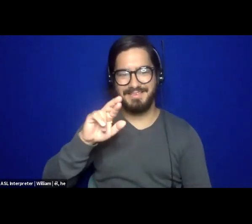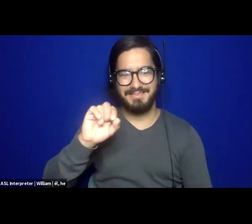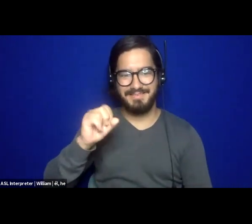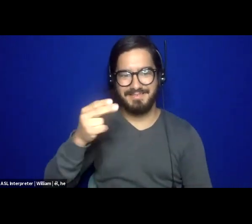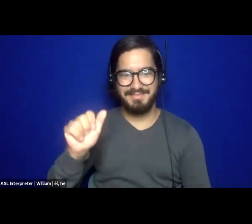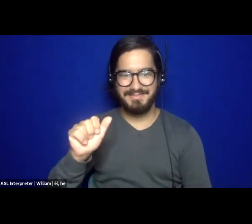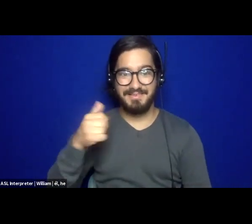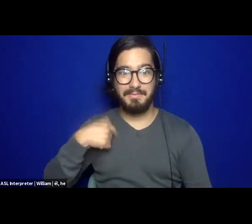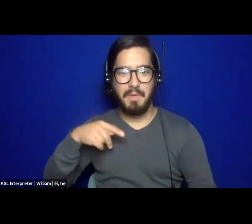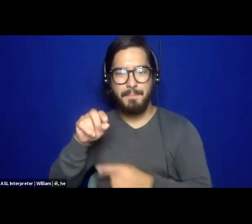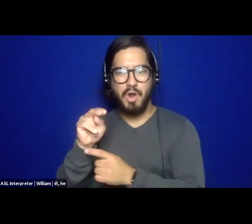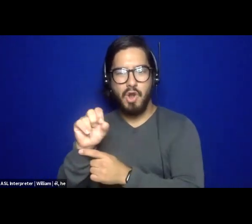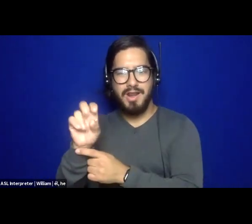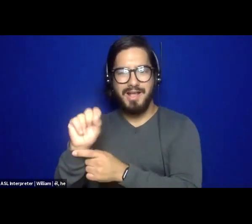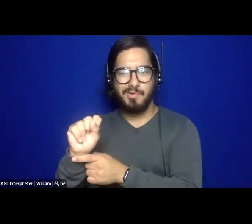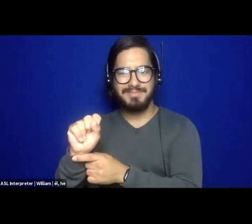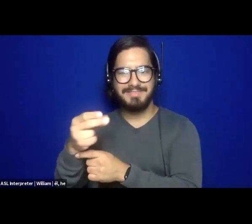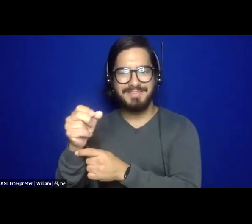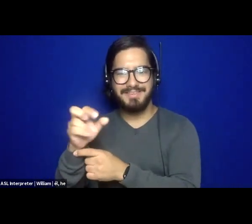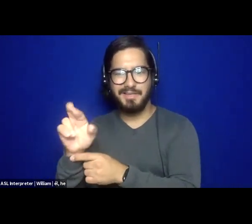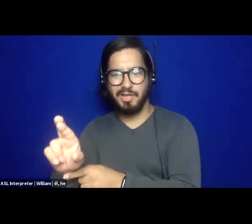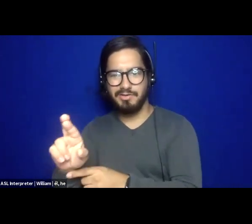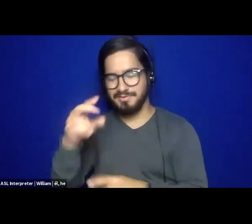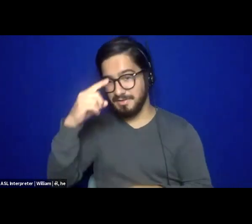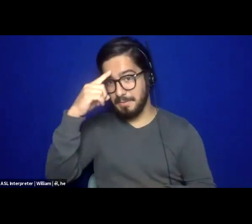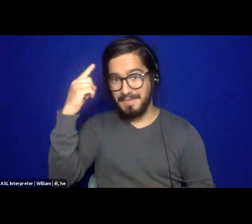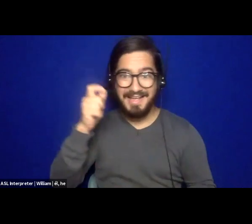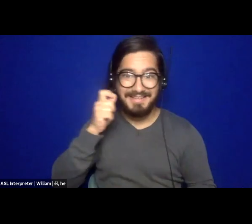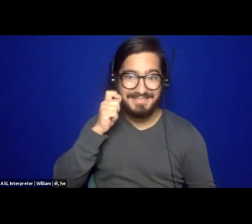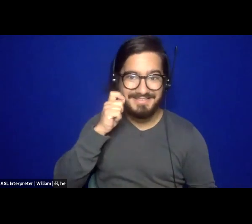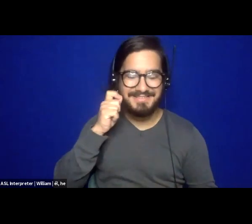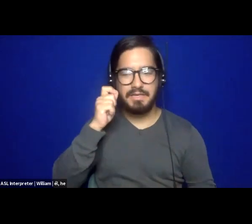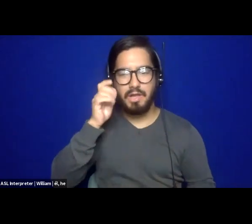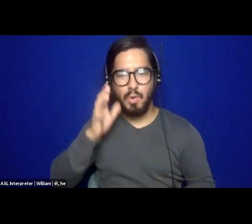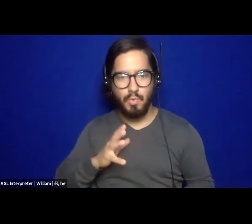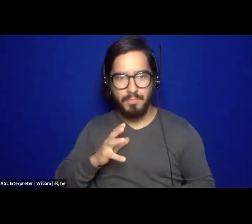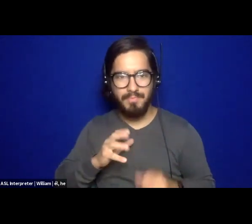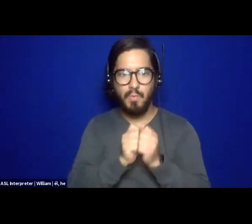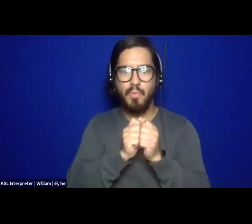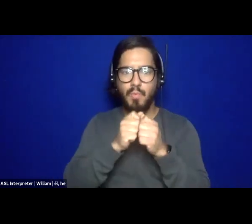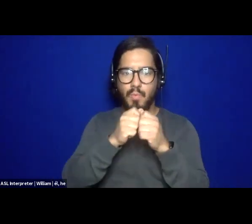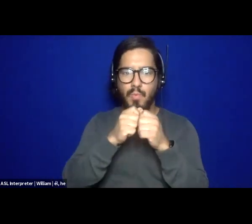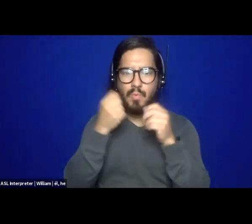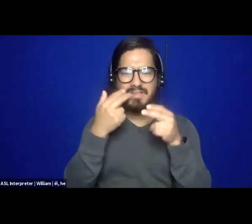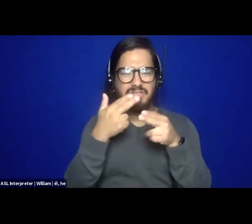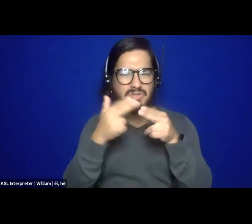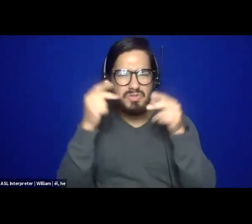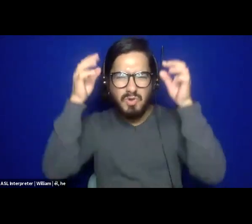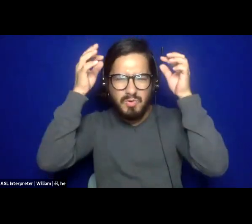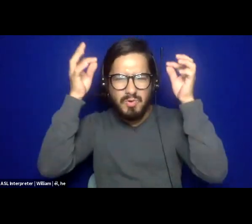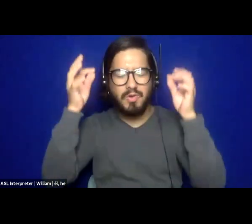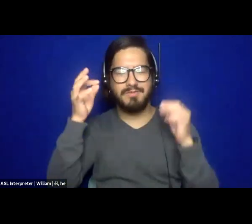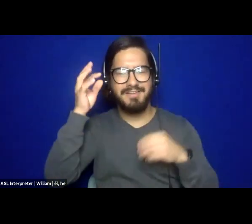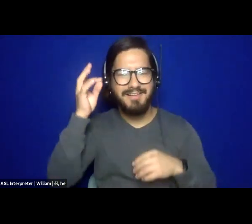she and her. I'm a dark-skinned Black woman with short natural hair and big coupe earrings. I have on a gray t